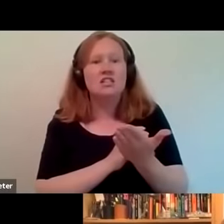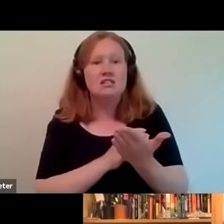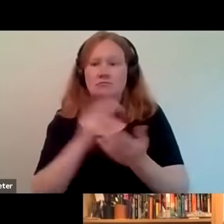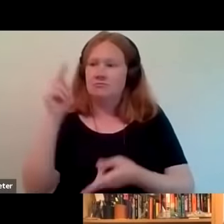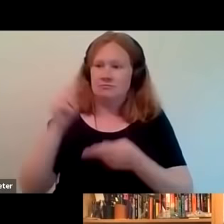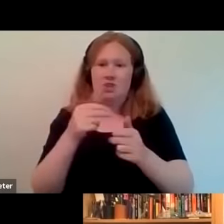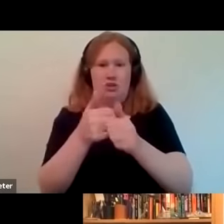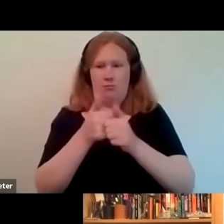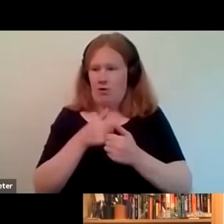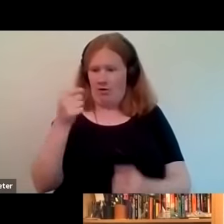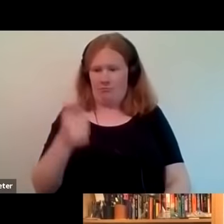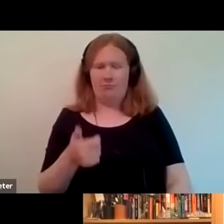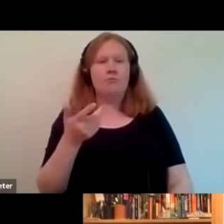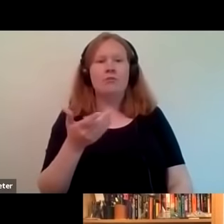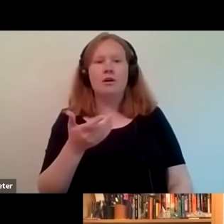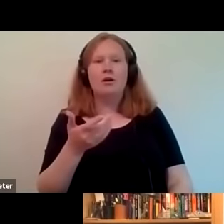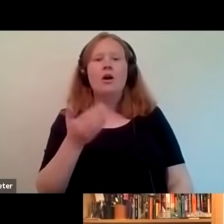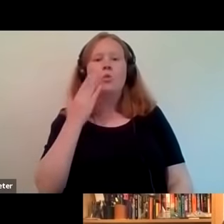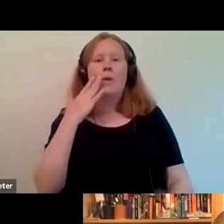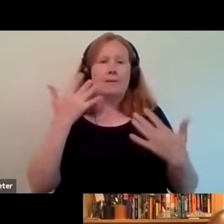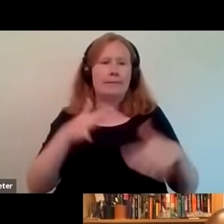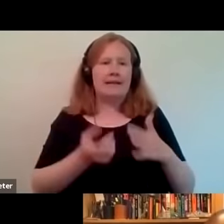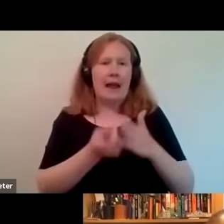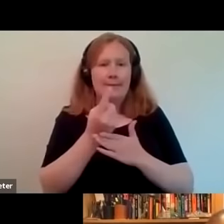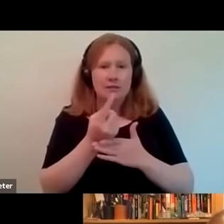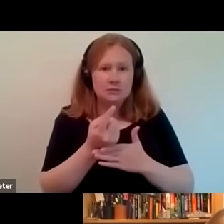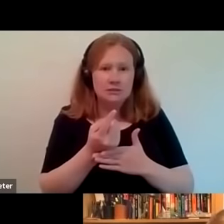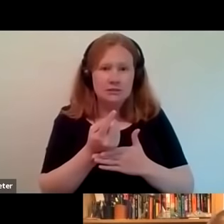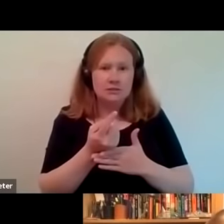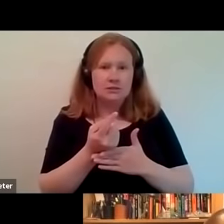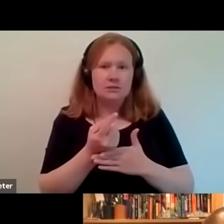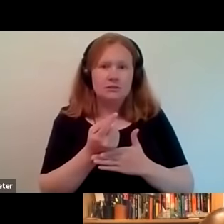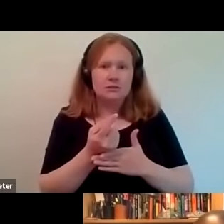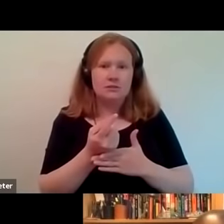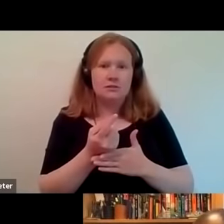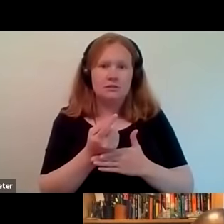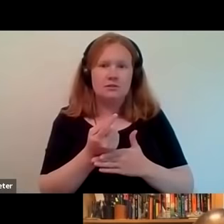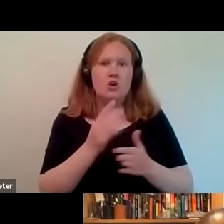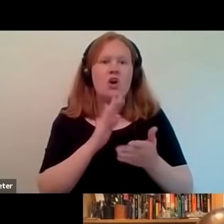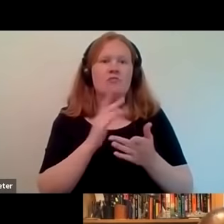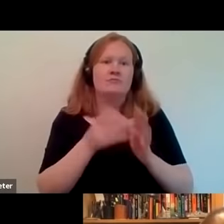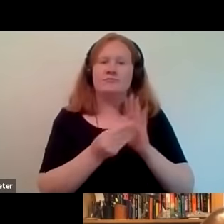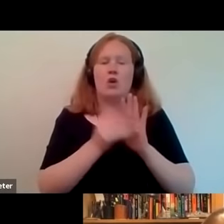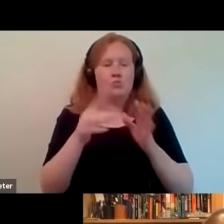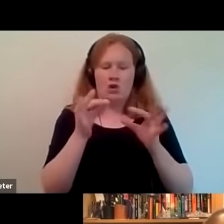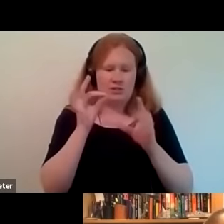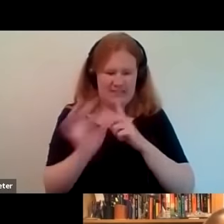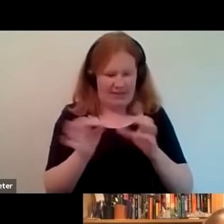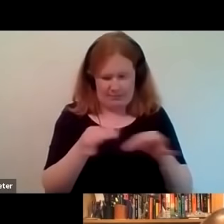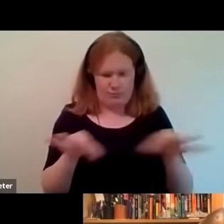for that uh once it's happened once it's occurred that is if we take one track um